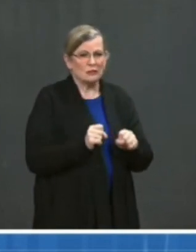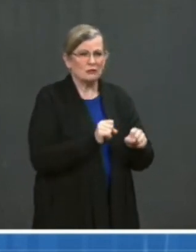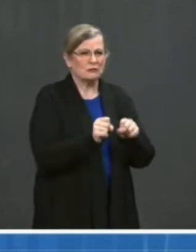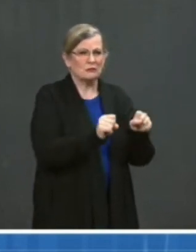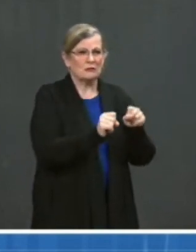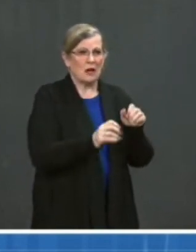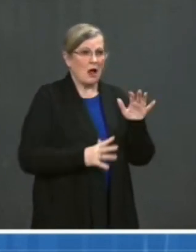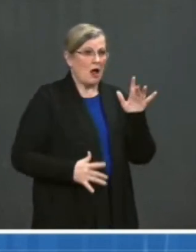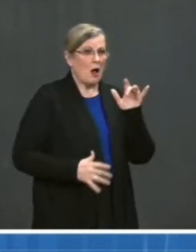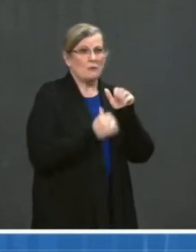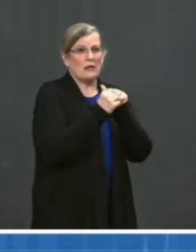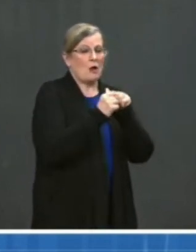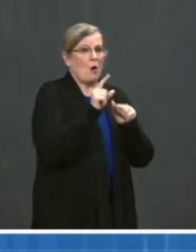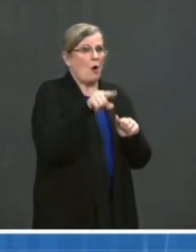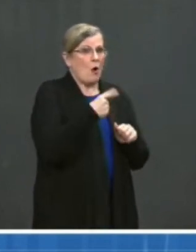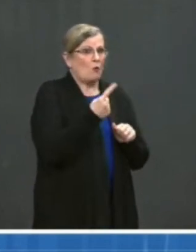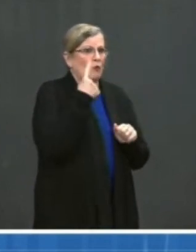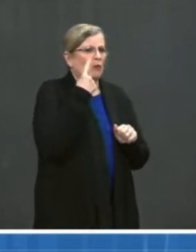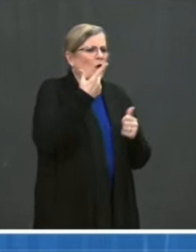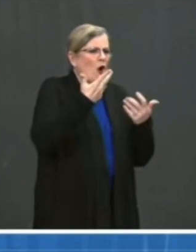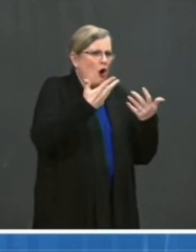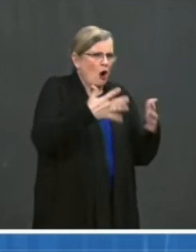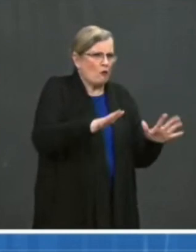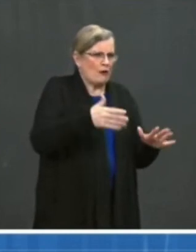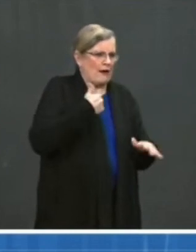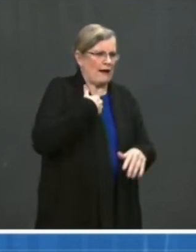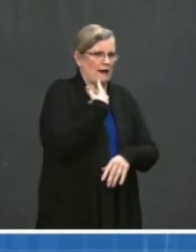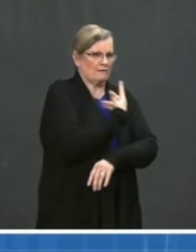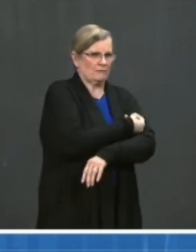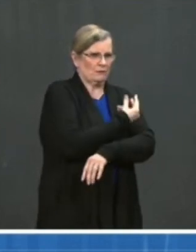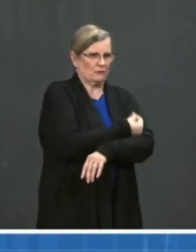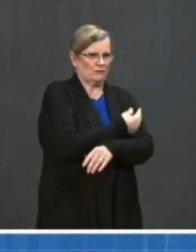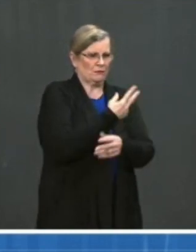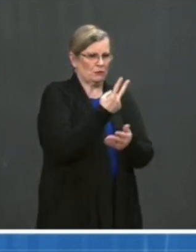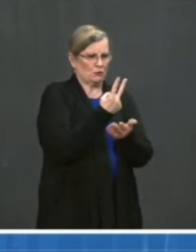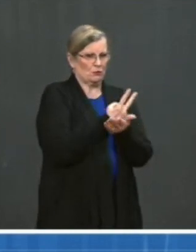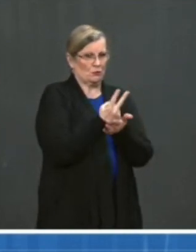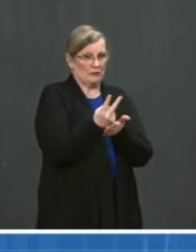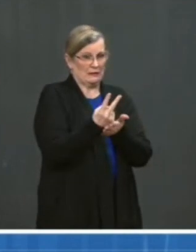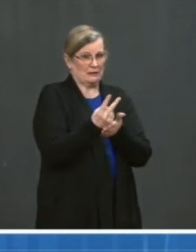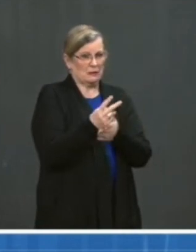vaccinated, and that represents about 20 percent of the adult population.